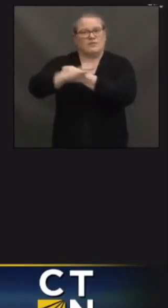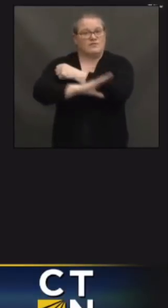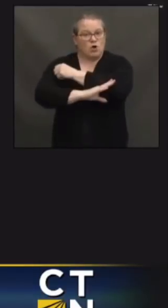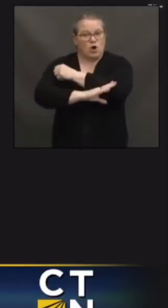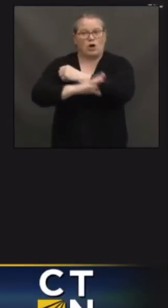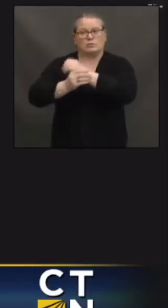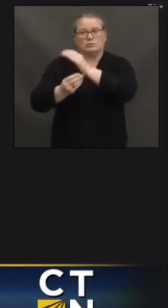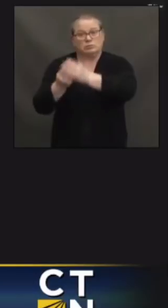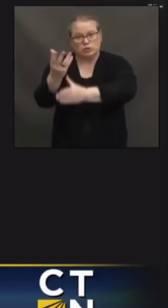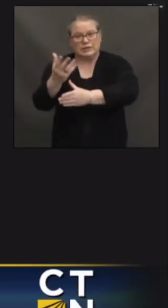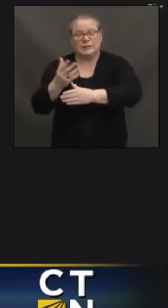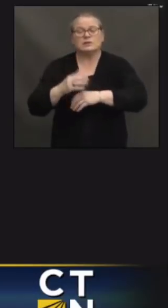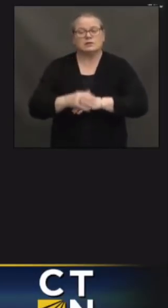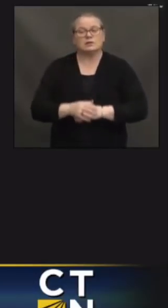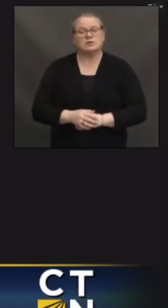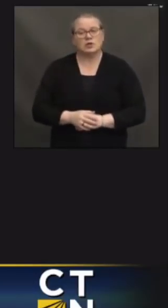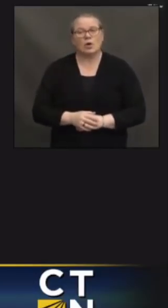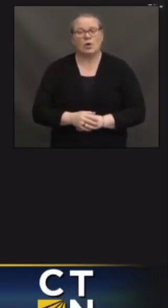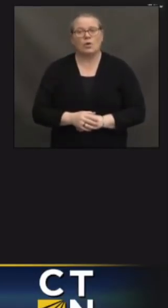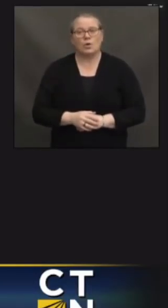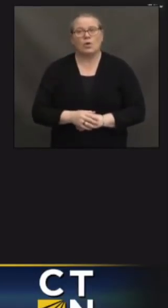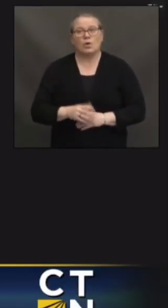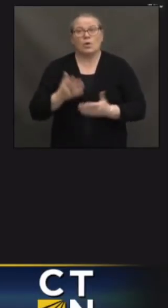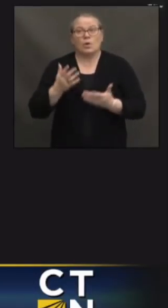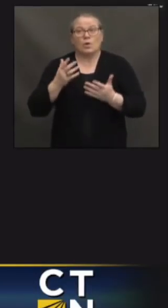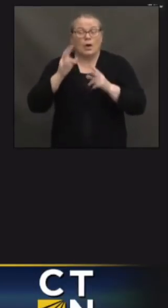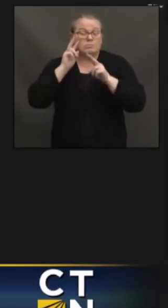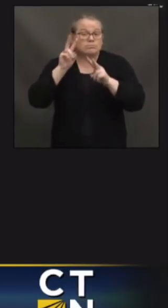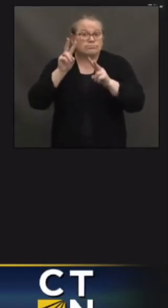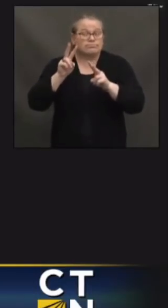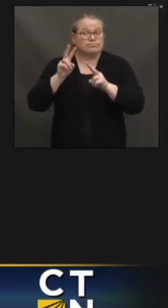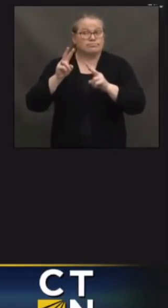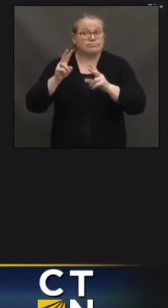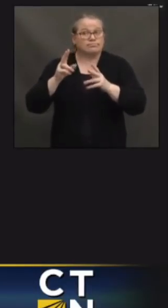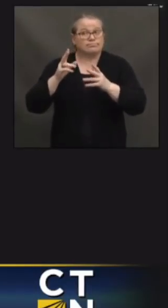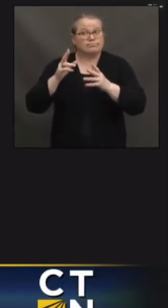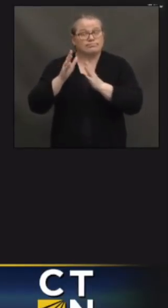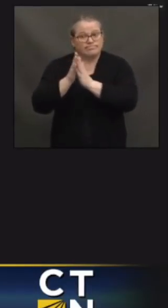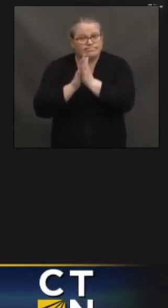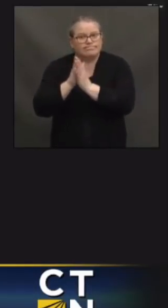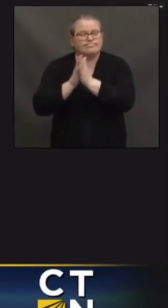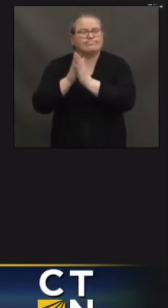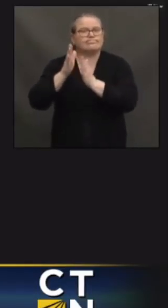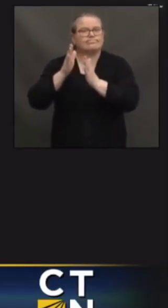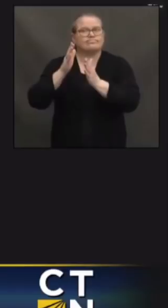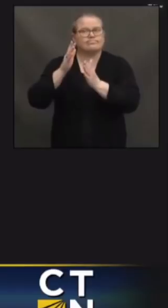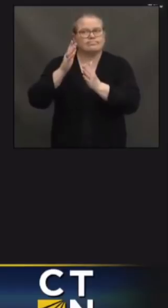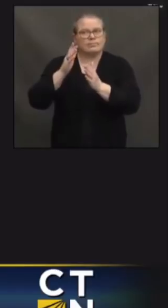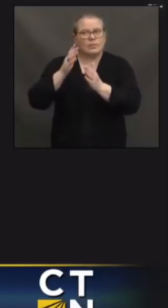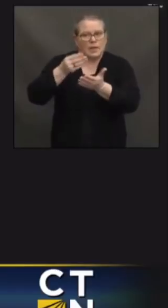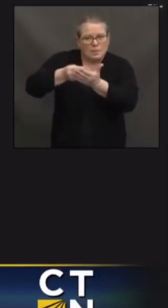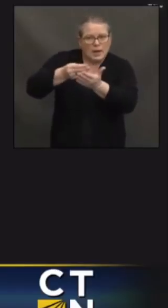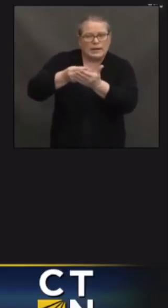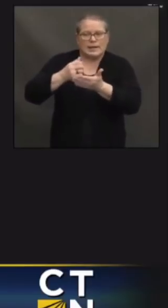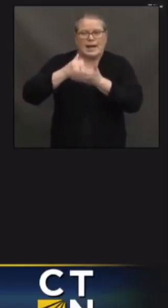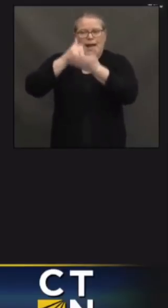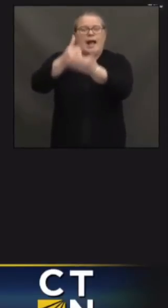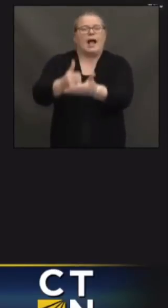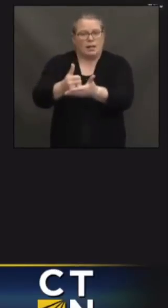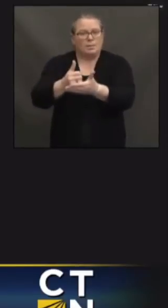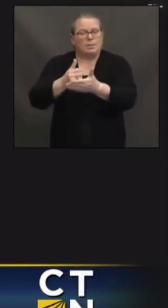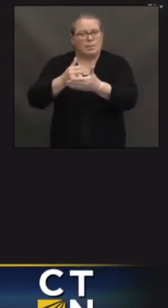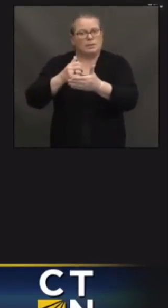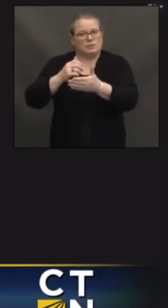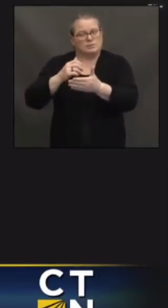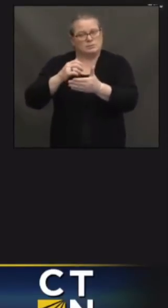for what we're going to be able to do to help make up for all of this learning loss